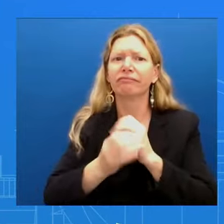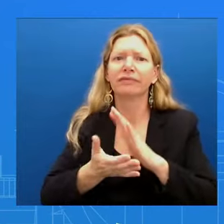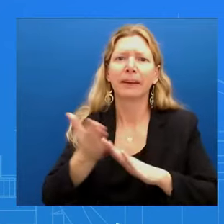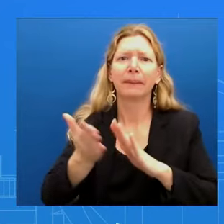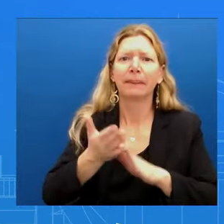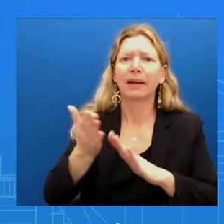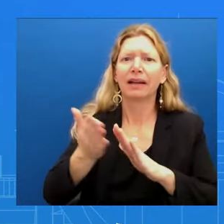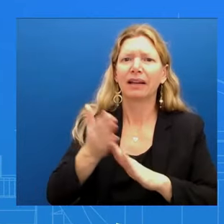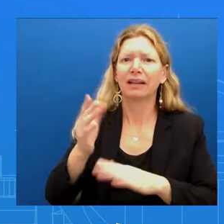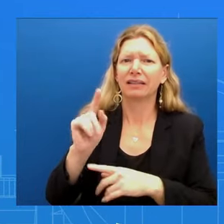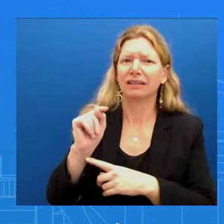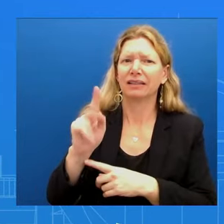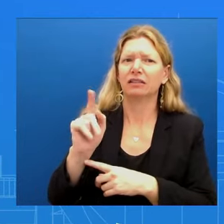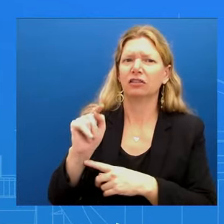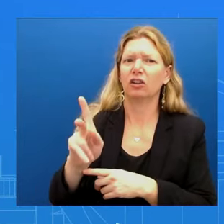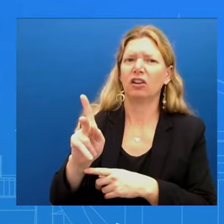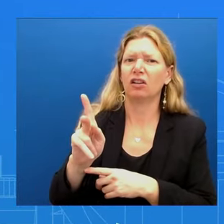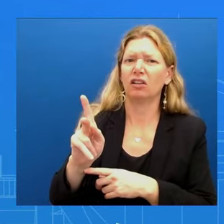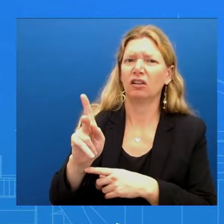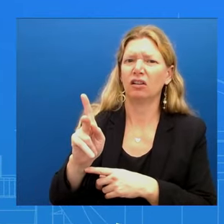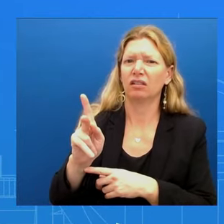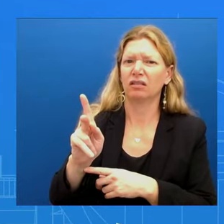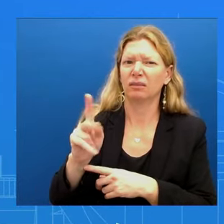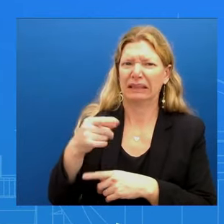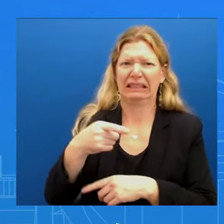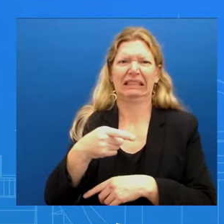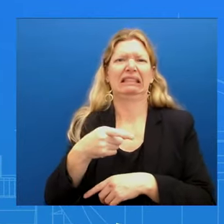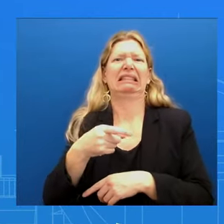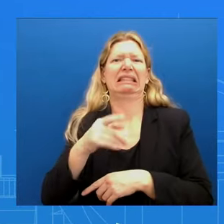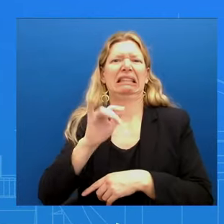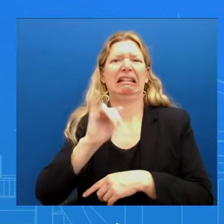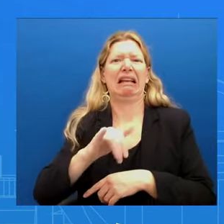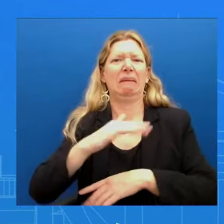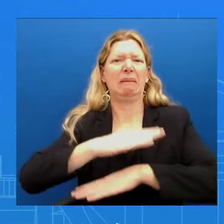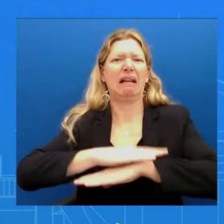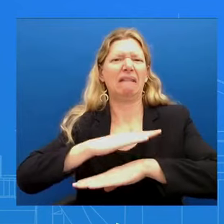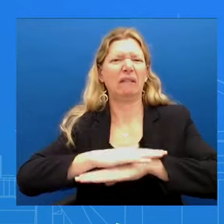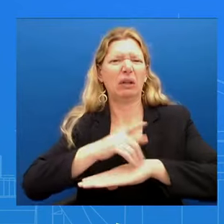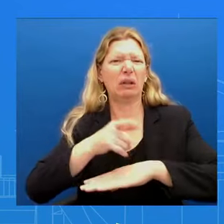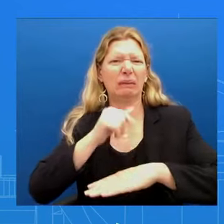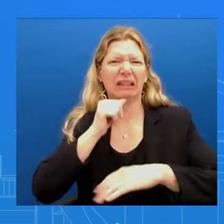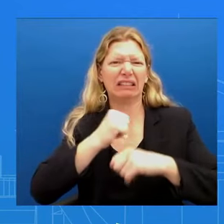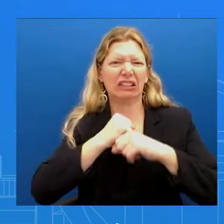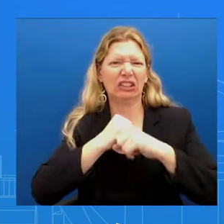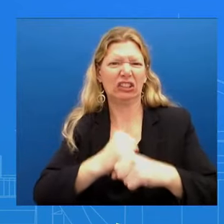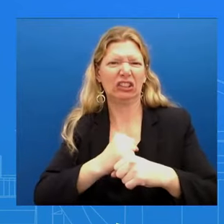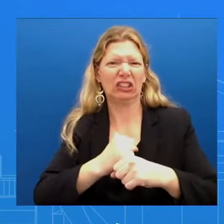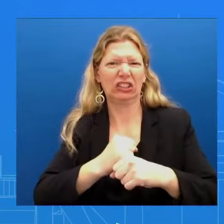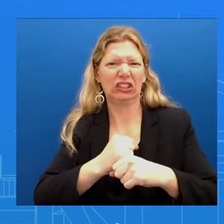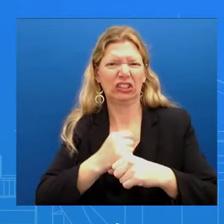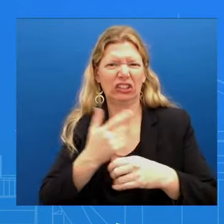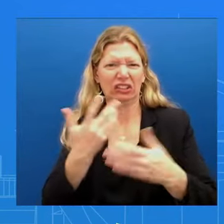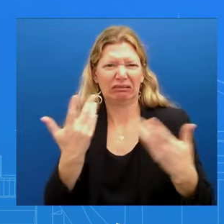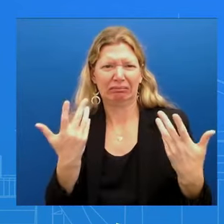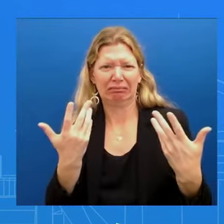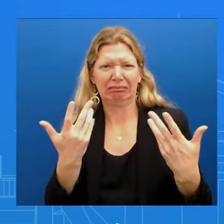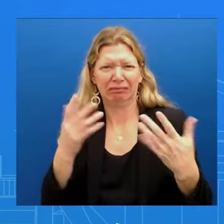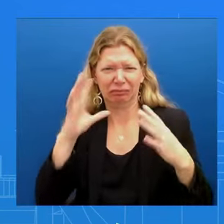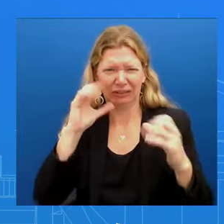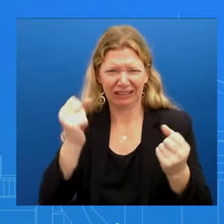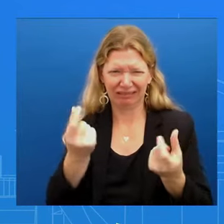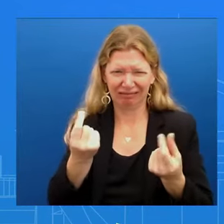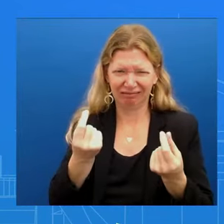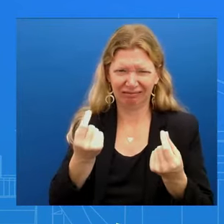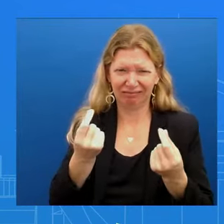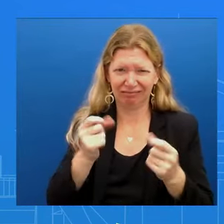to refer you to the campaign But I mean, it's still the President of the States He's still sending The President is sending a message to Americans About the national